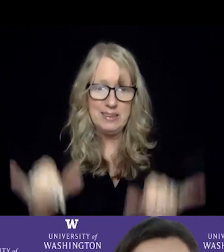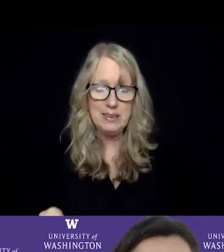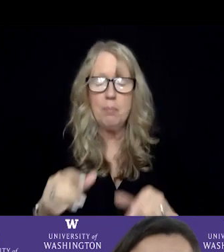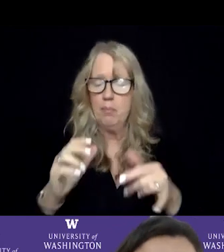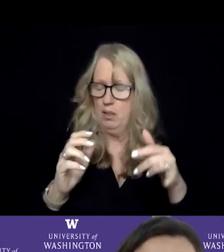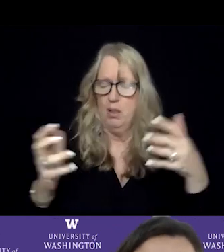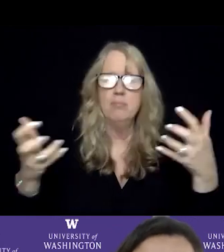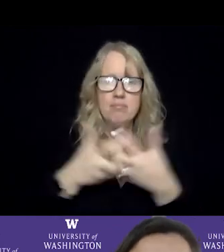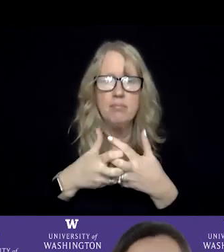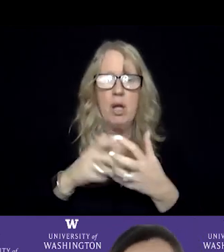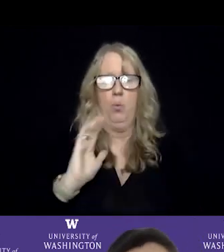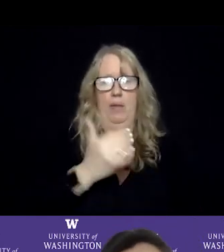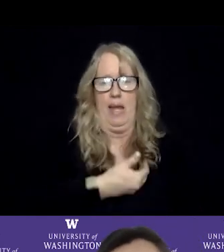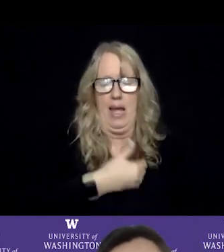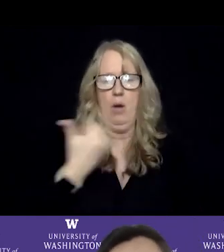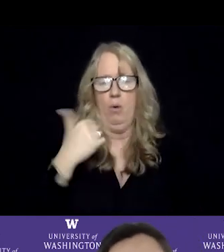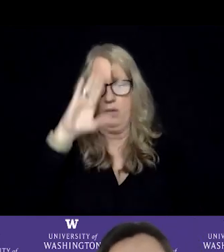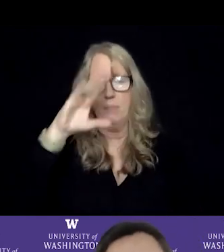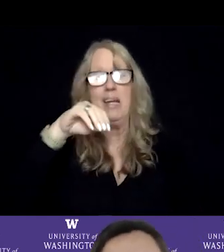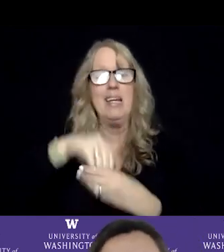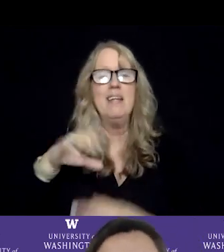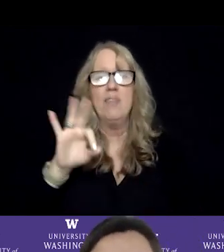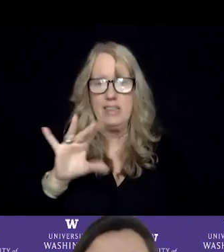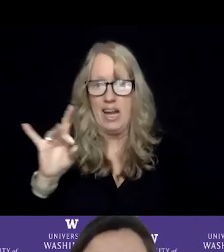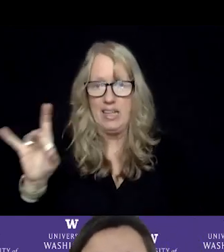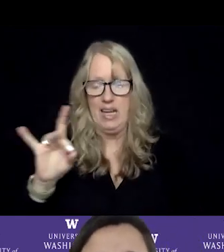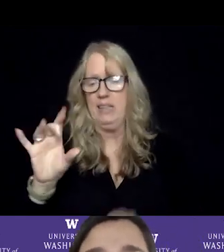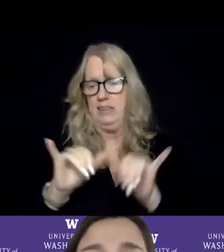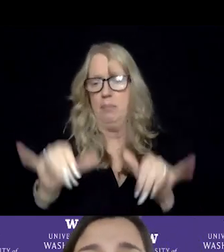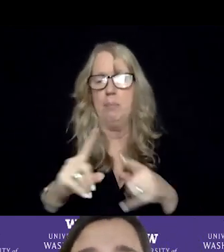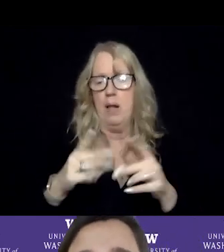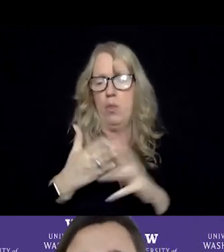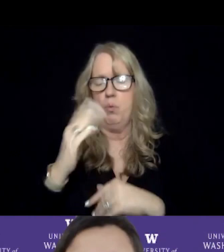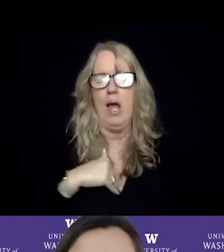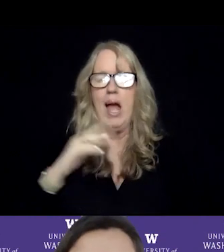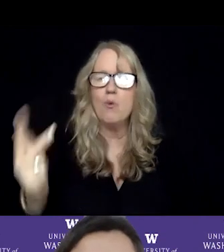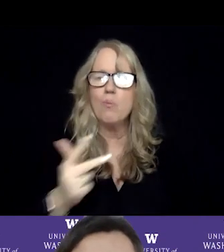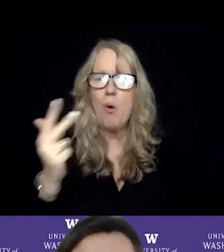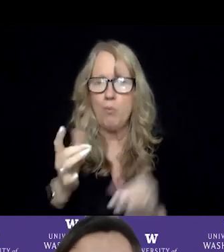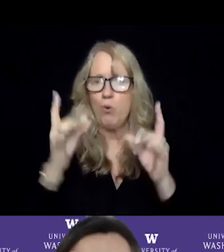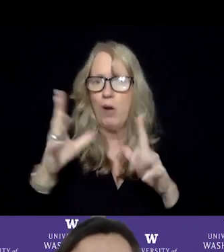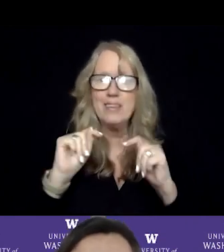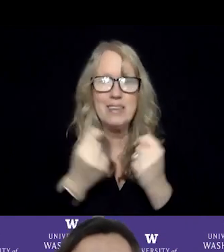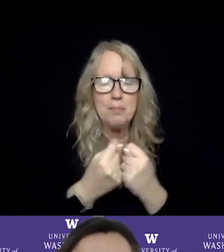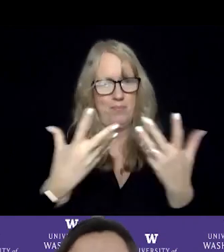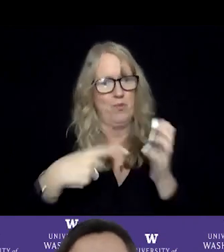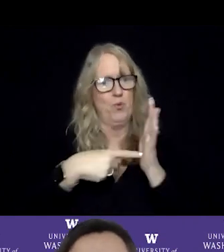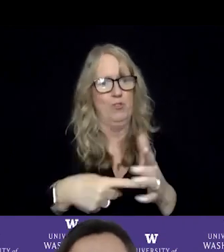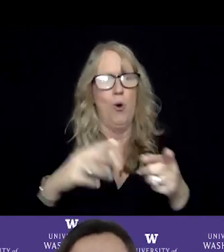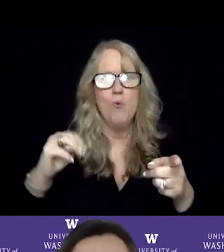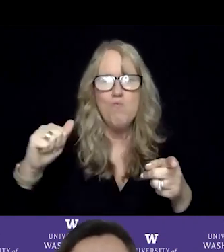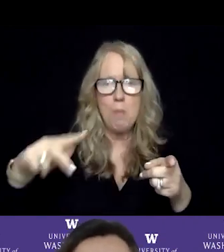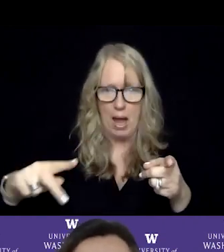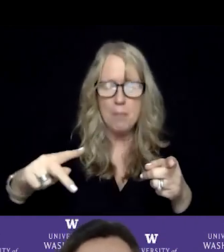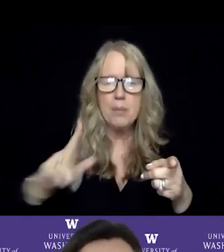much and more with our fire partners and within the 9-8-8 system through our mobile crisis teams. I just wanted to also show you this map here. We've mapped